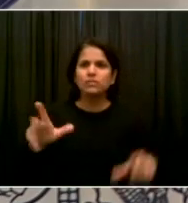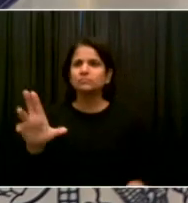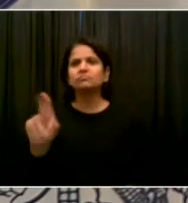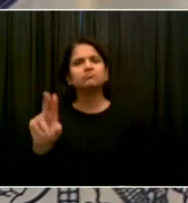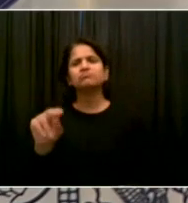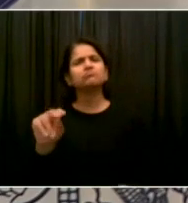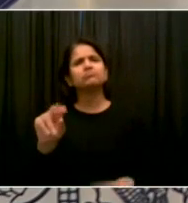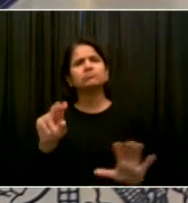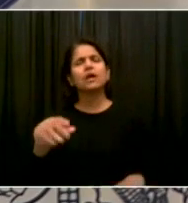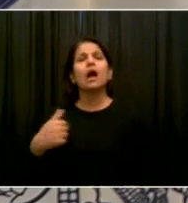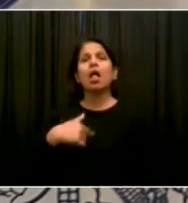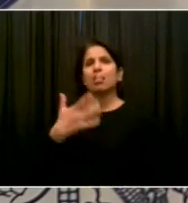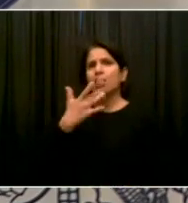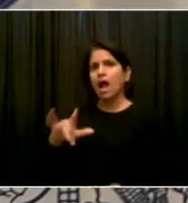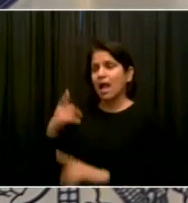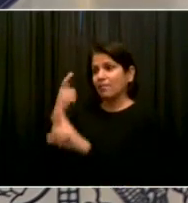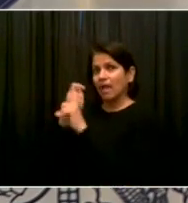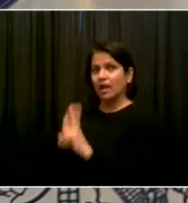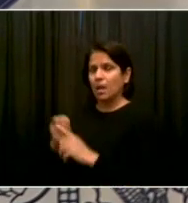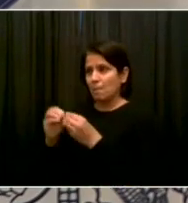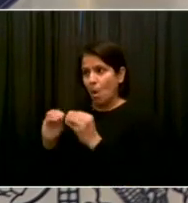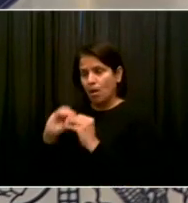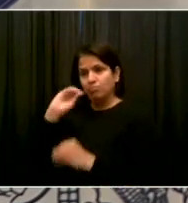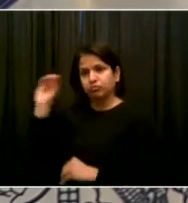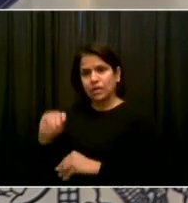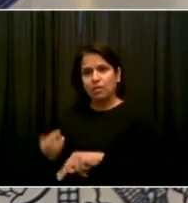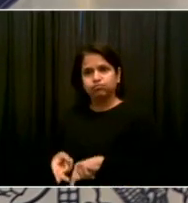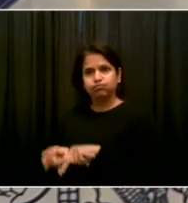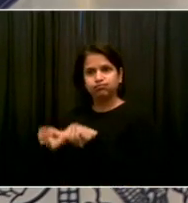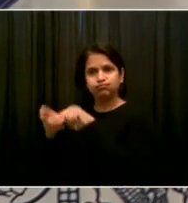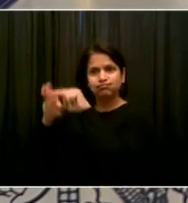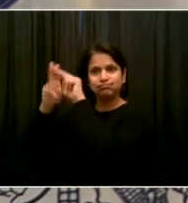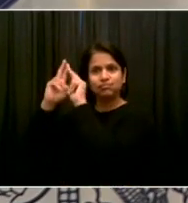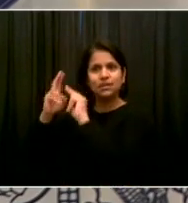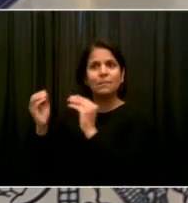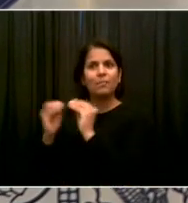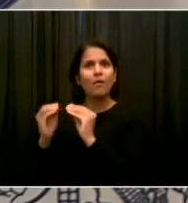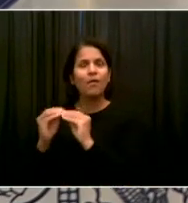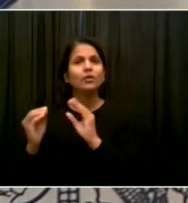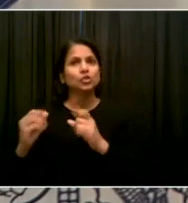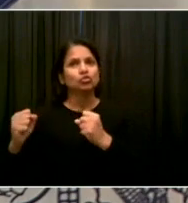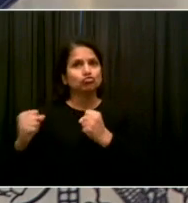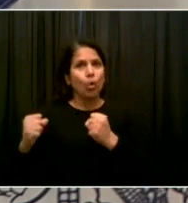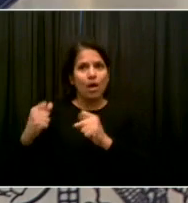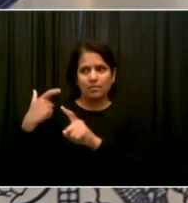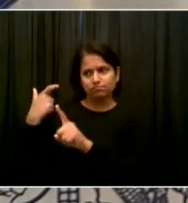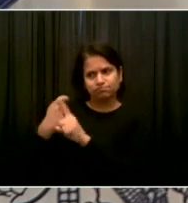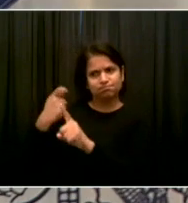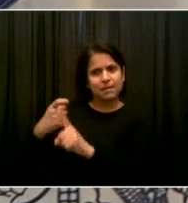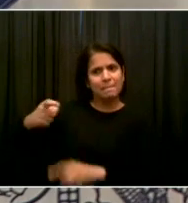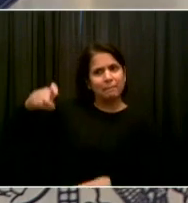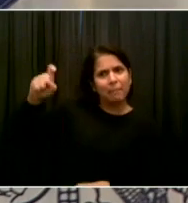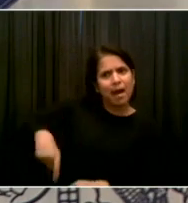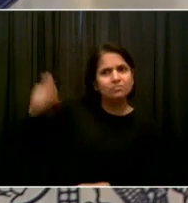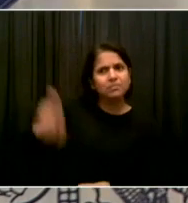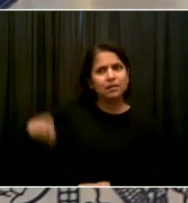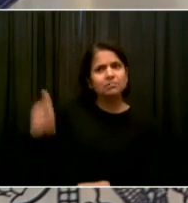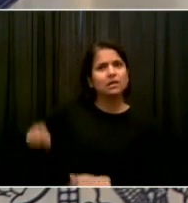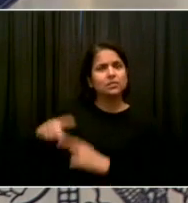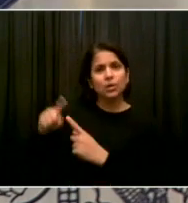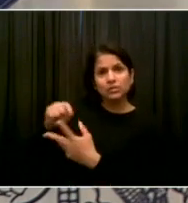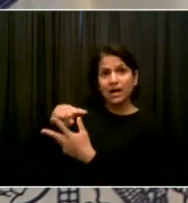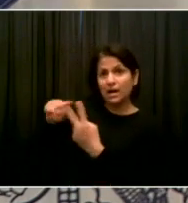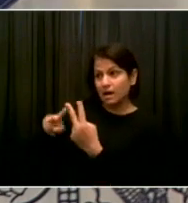have put in place strong mandates to guarantee even more vaccination. So many, many things will be